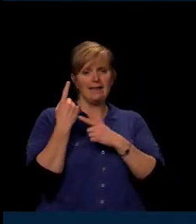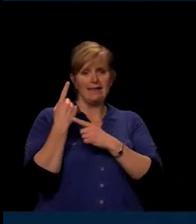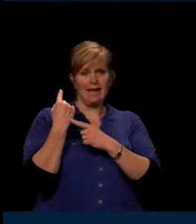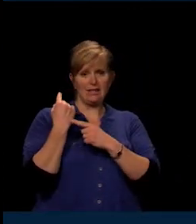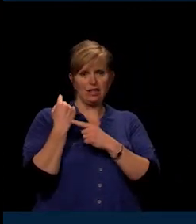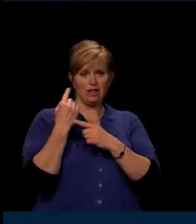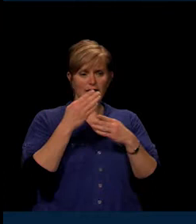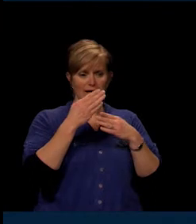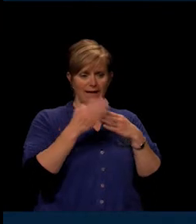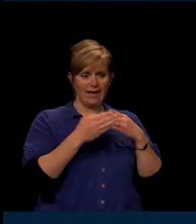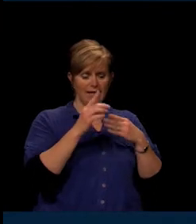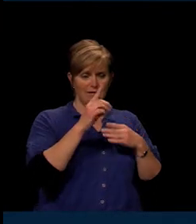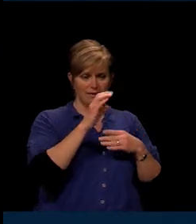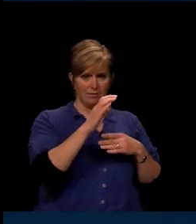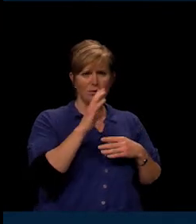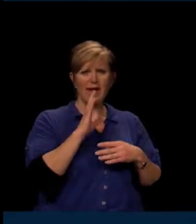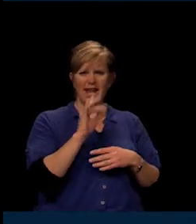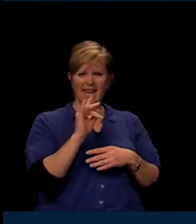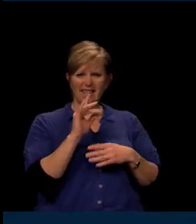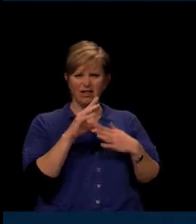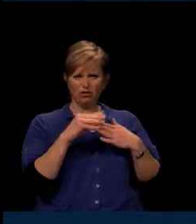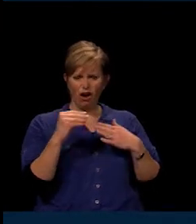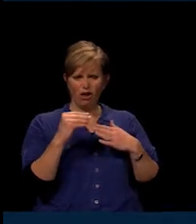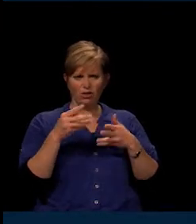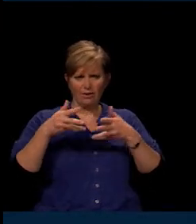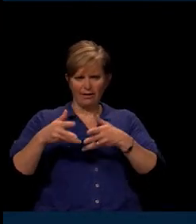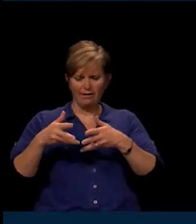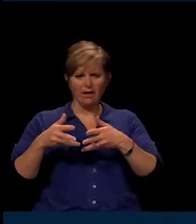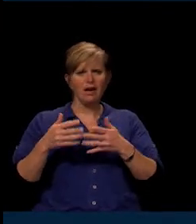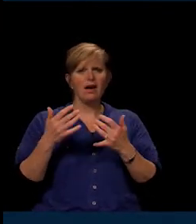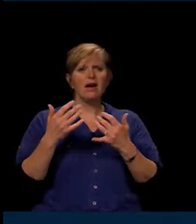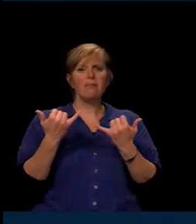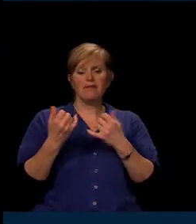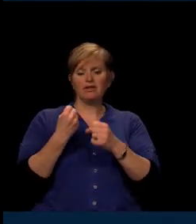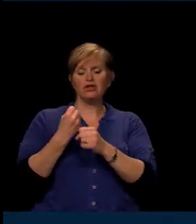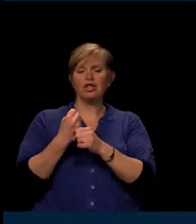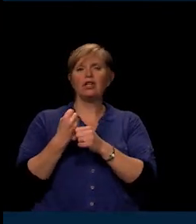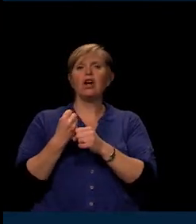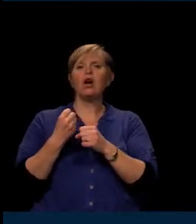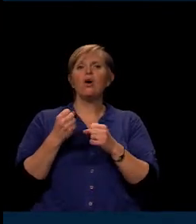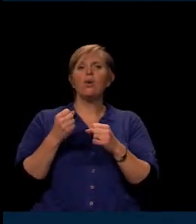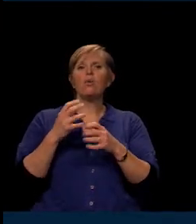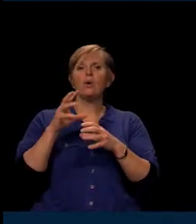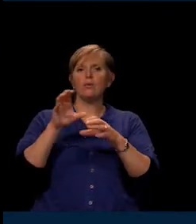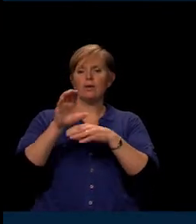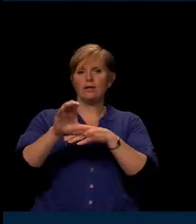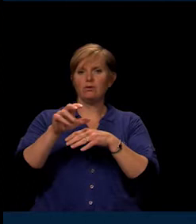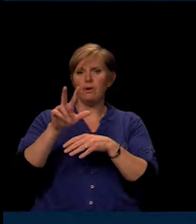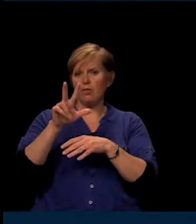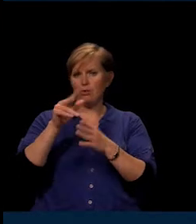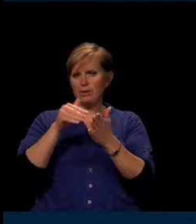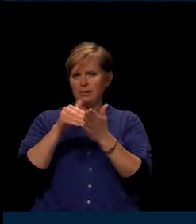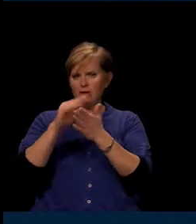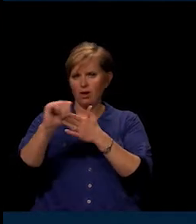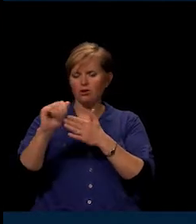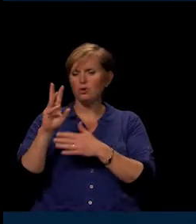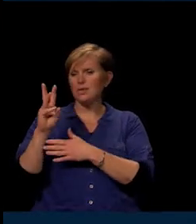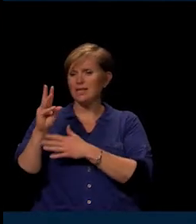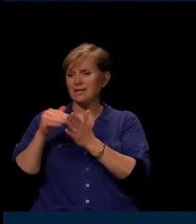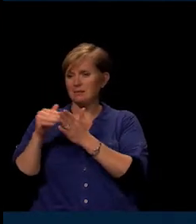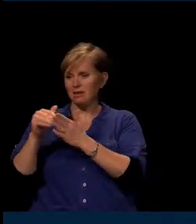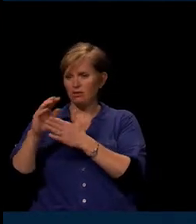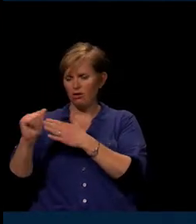left in the contingency reserve. This year, we went into about $3 million. So there's $6 million left. So basically,